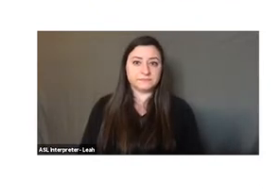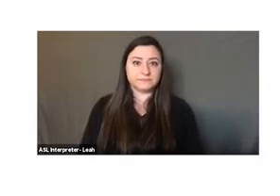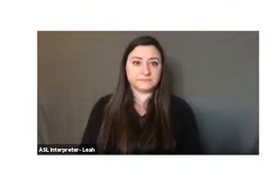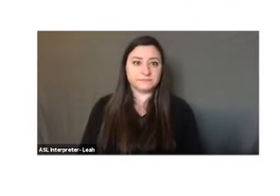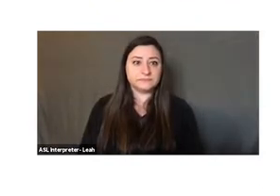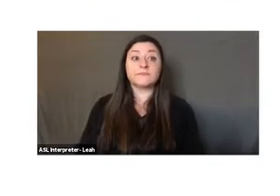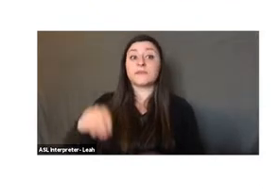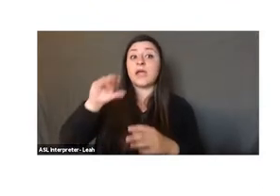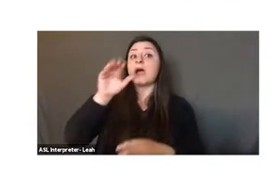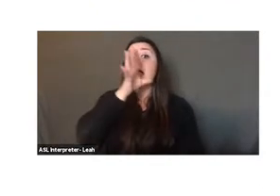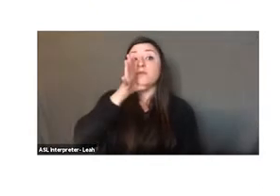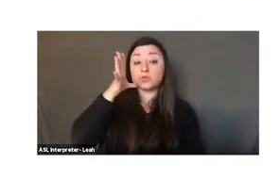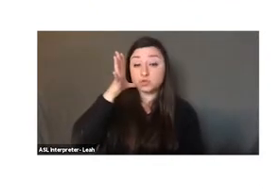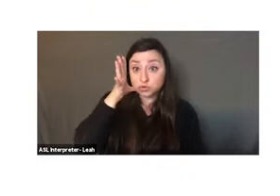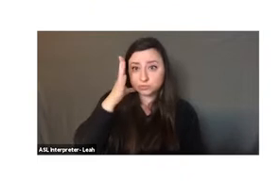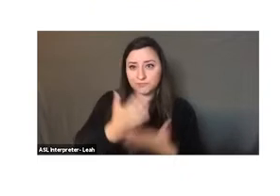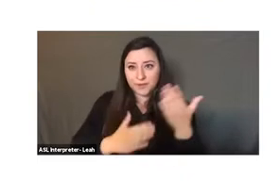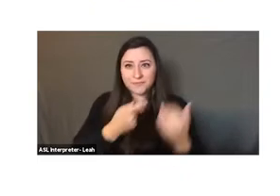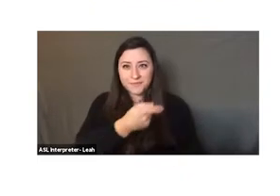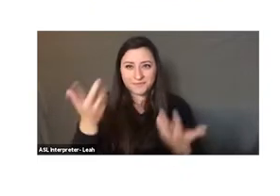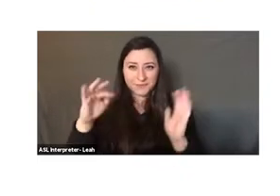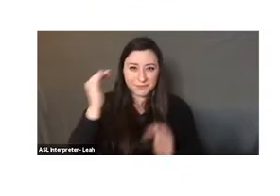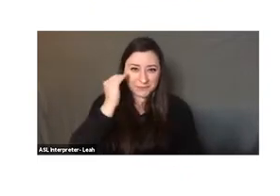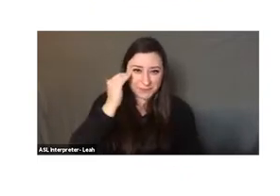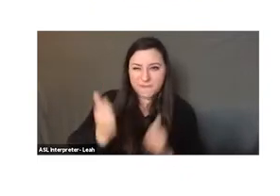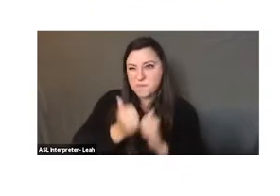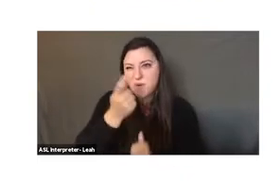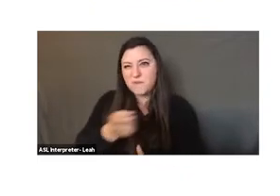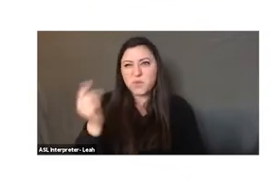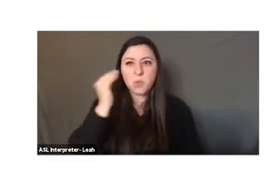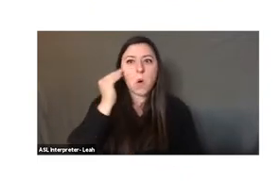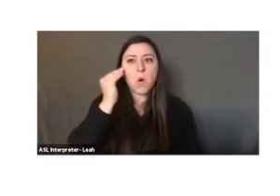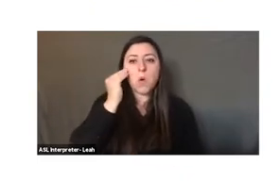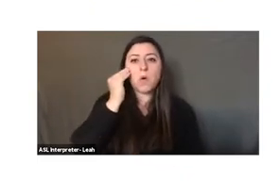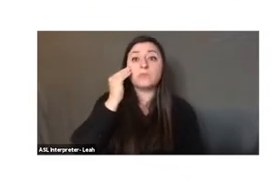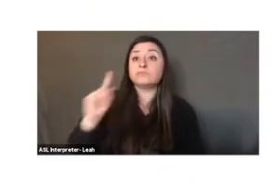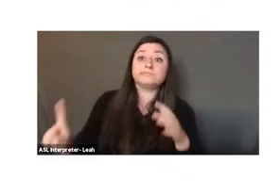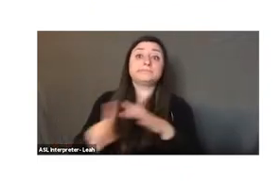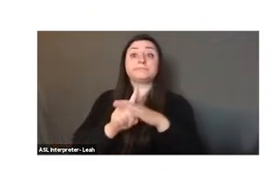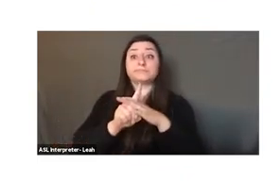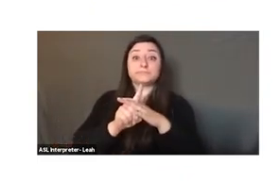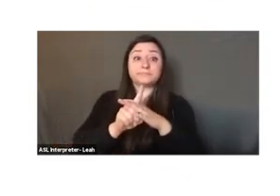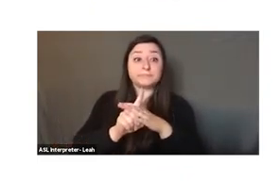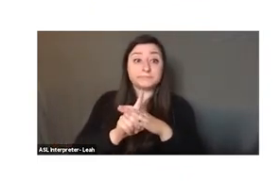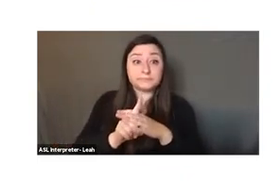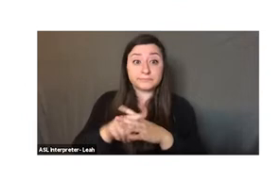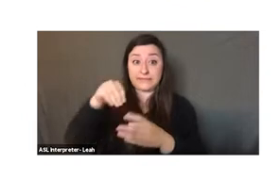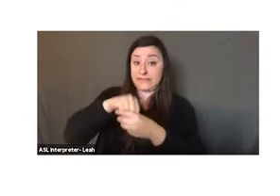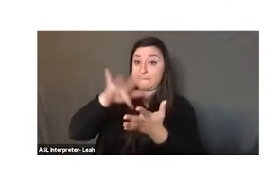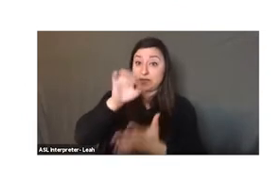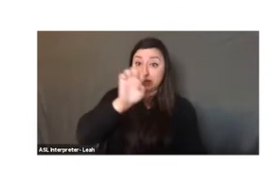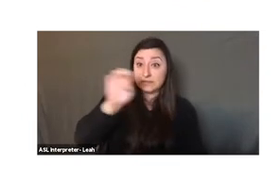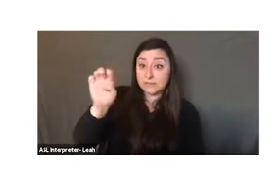Agriculture, as some of you know, or the majority of you know, emerged in the swana in the Middle East